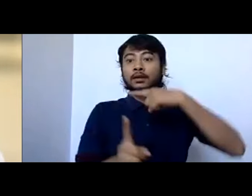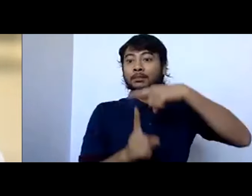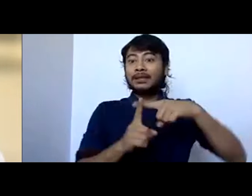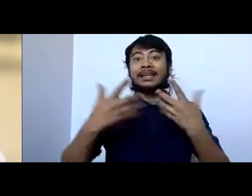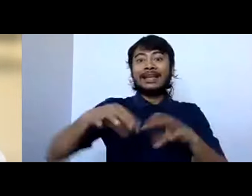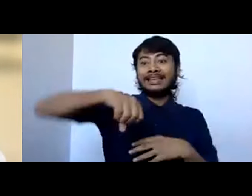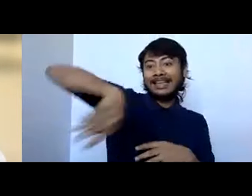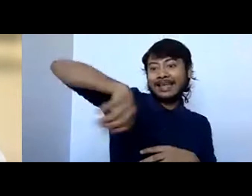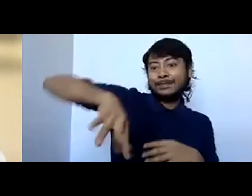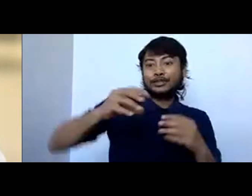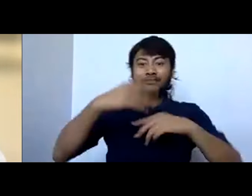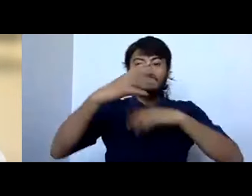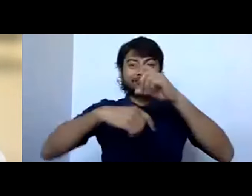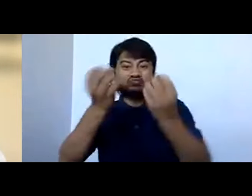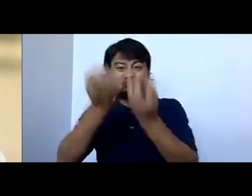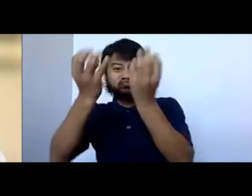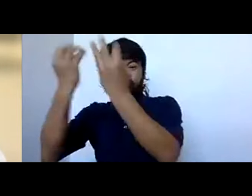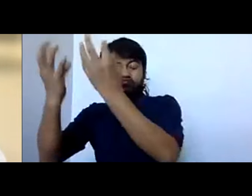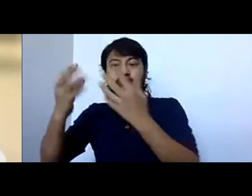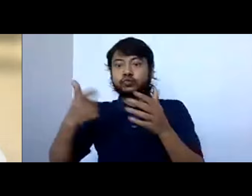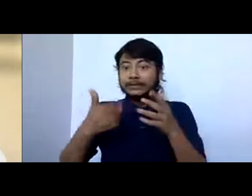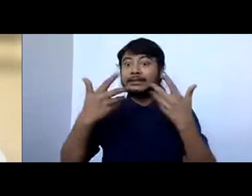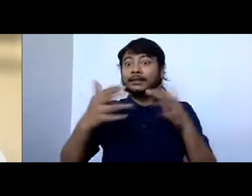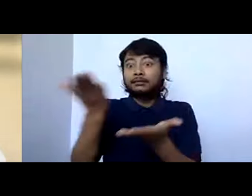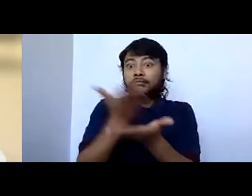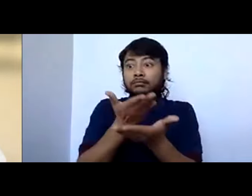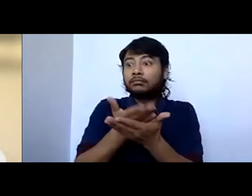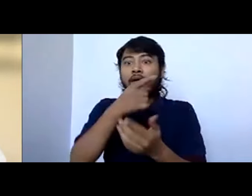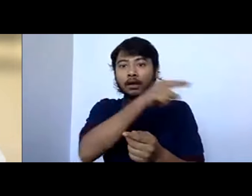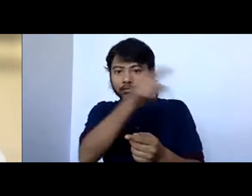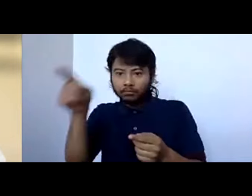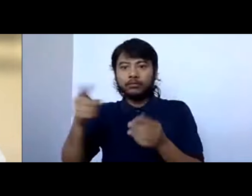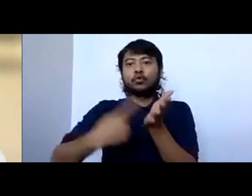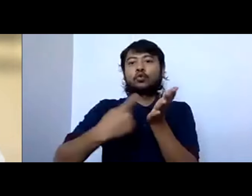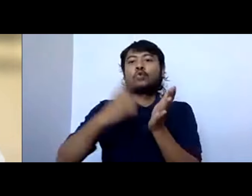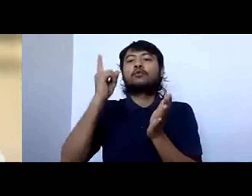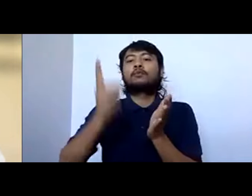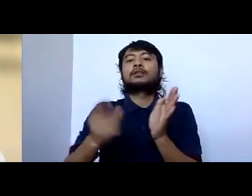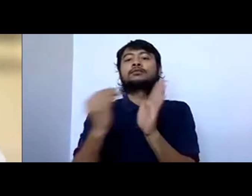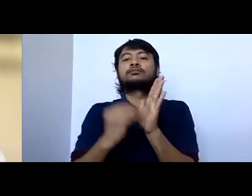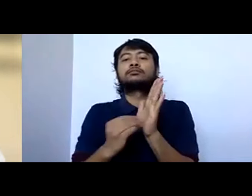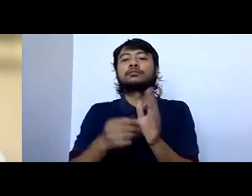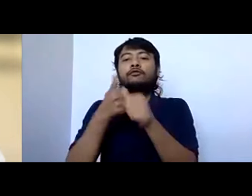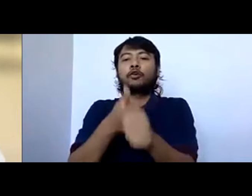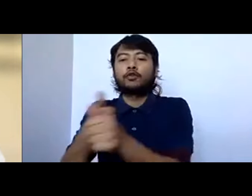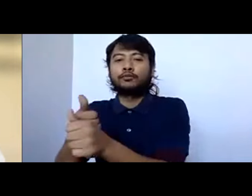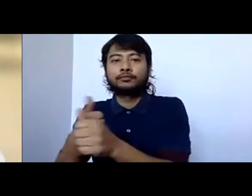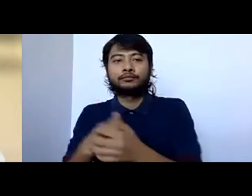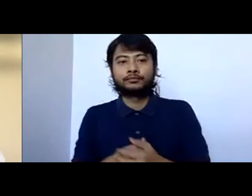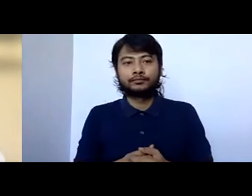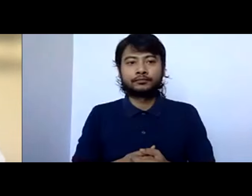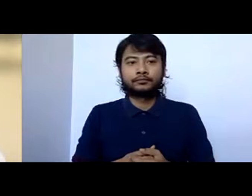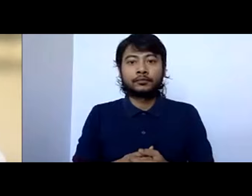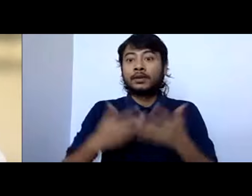have already been set out for the future. We also took quite an important decision that we were going to end any new offshore